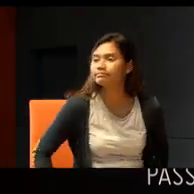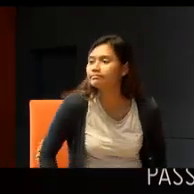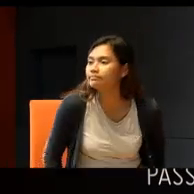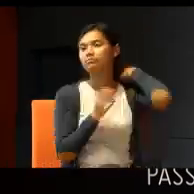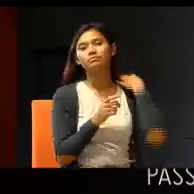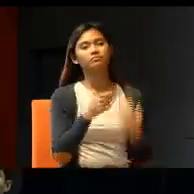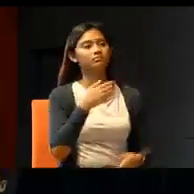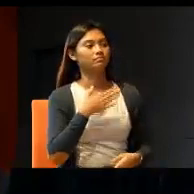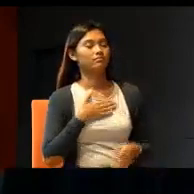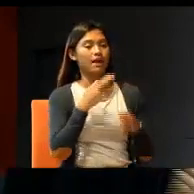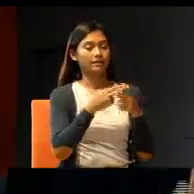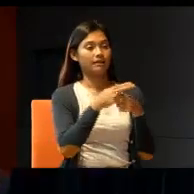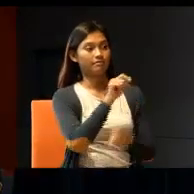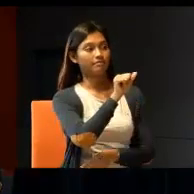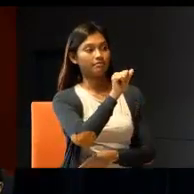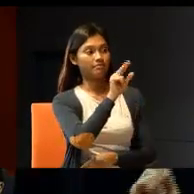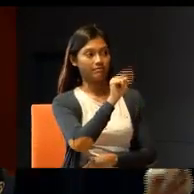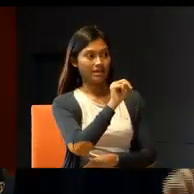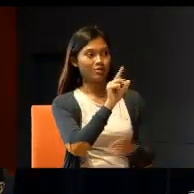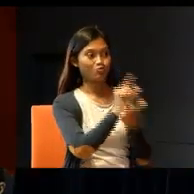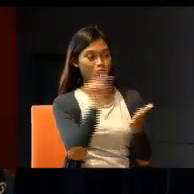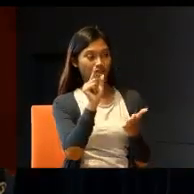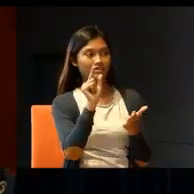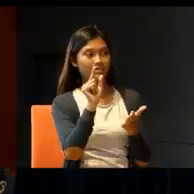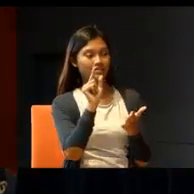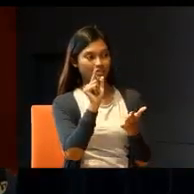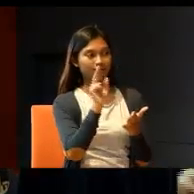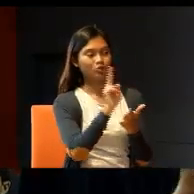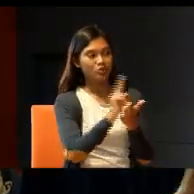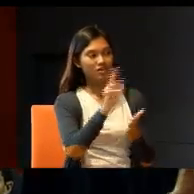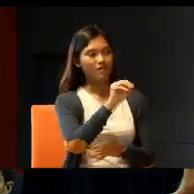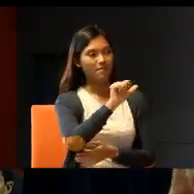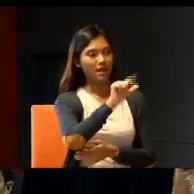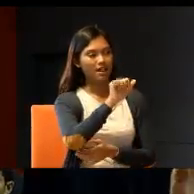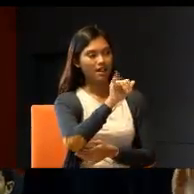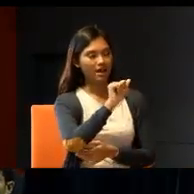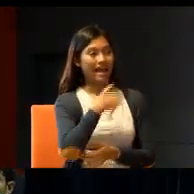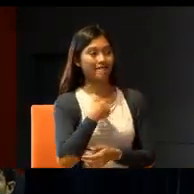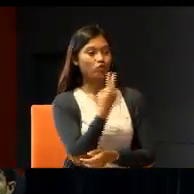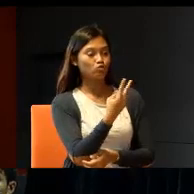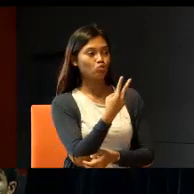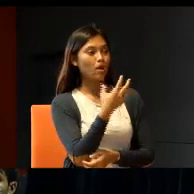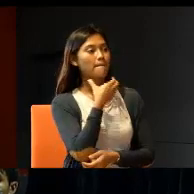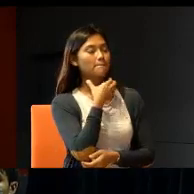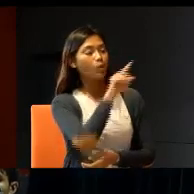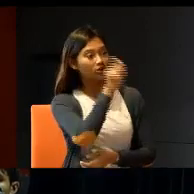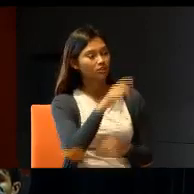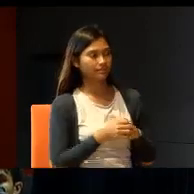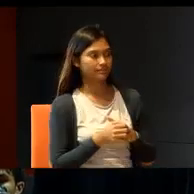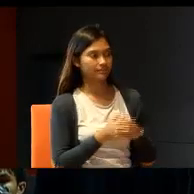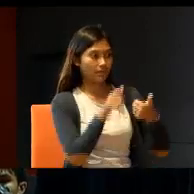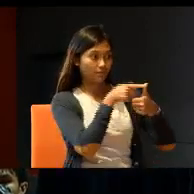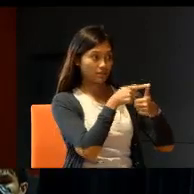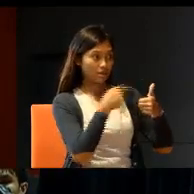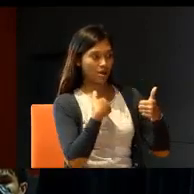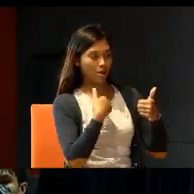My name is Tan Sipeng, graduate of the University of Malaya. I have two questions actually. First one, I want to